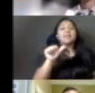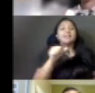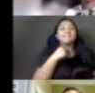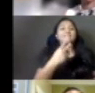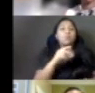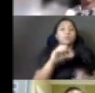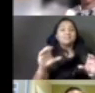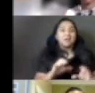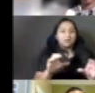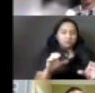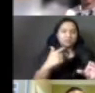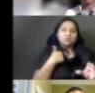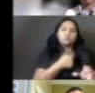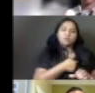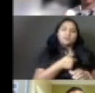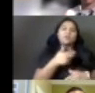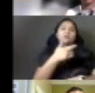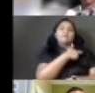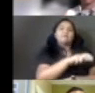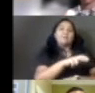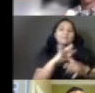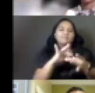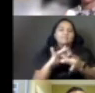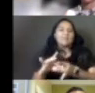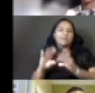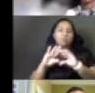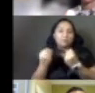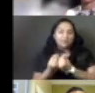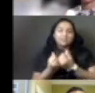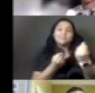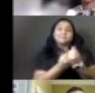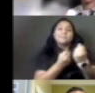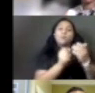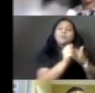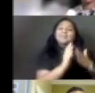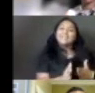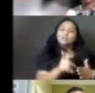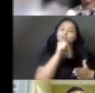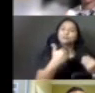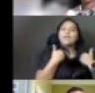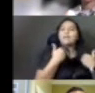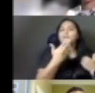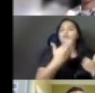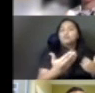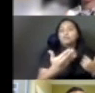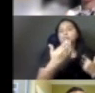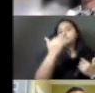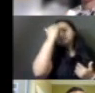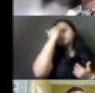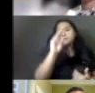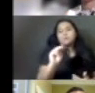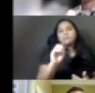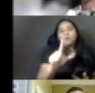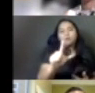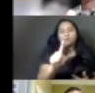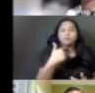organization that supports leaders that govern with a moral compass. We will call over 100,000 voters that we have